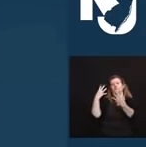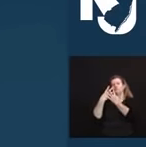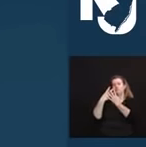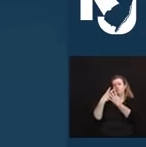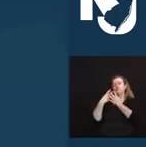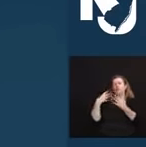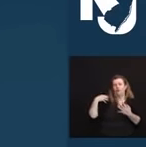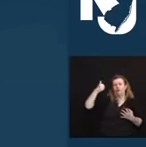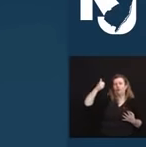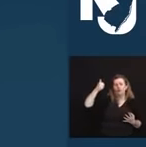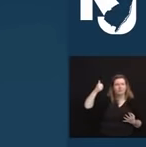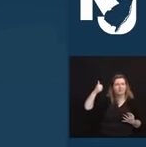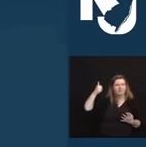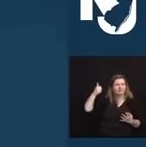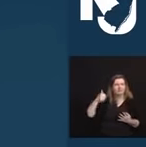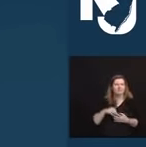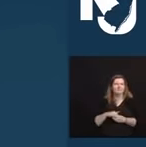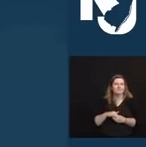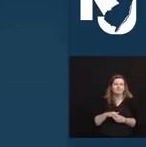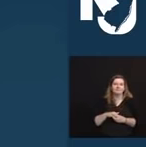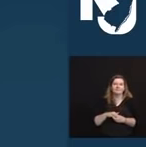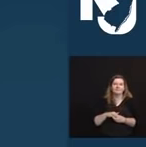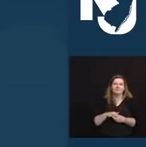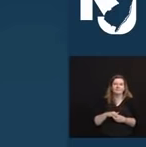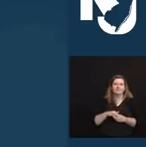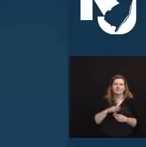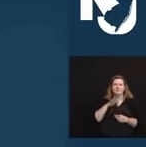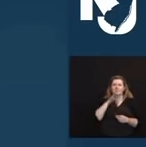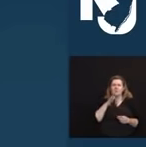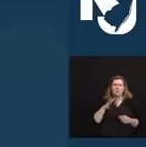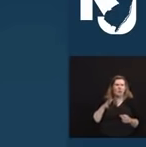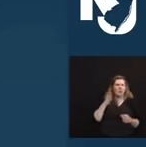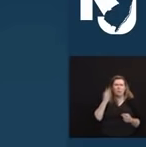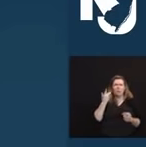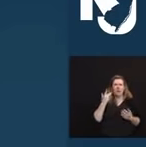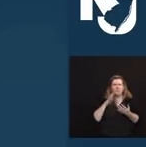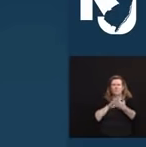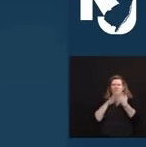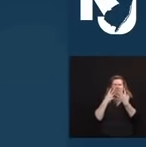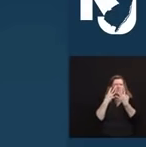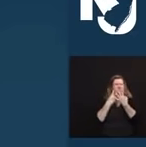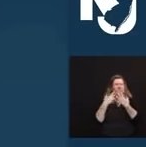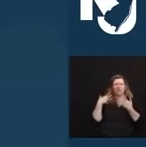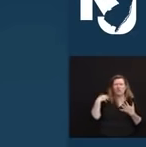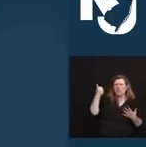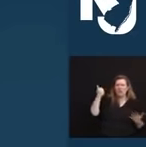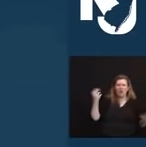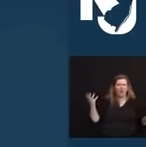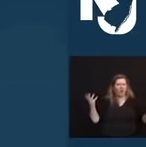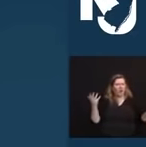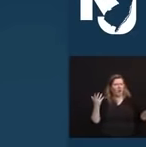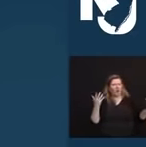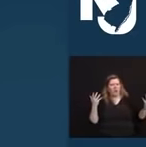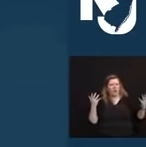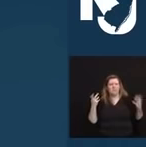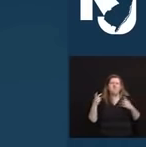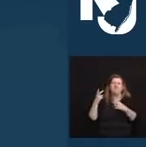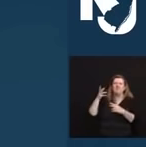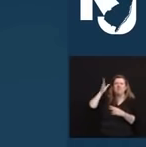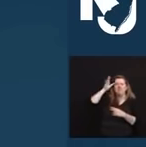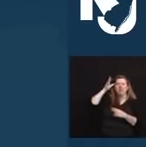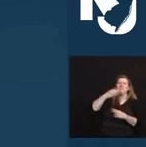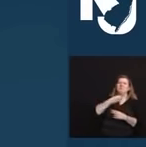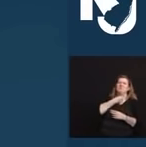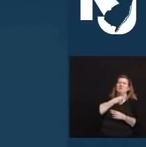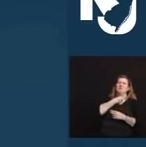Her mom said, I'm not sure where she got it. I think it was the Marine and her dad that led her to this career. So God bless them all. He also leaves behind his sister,